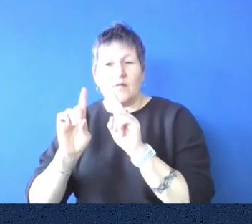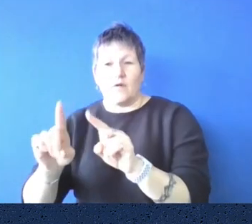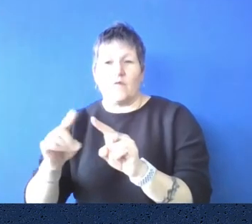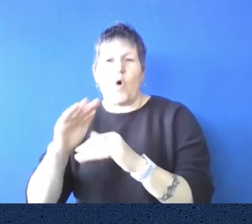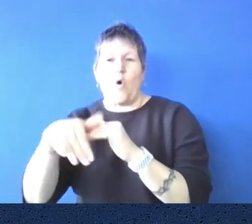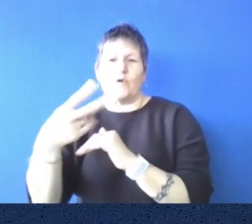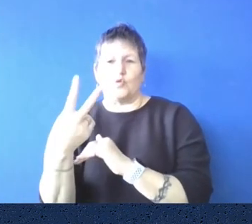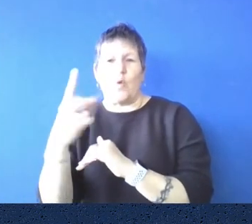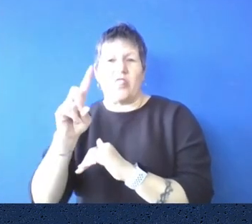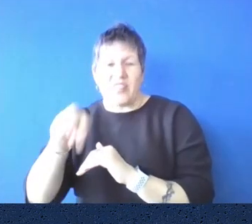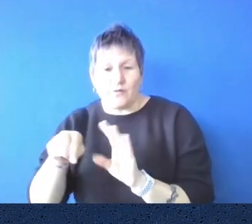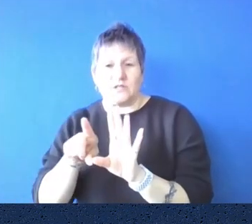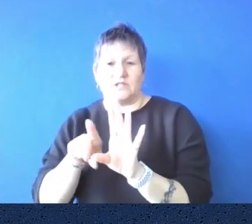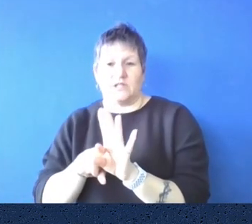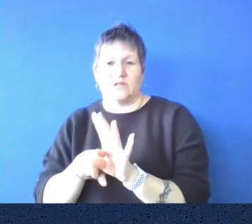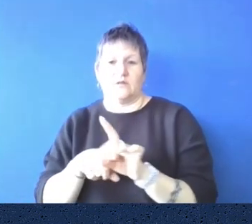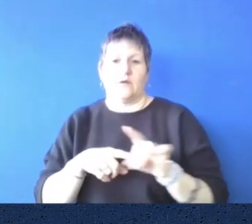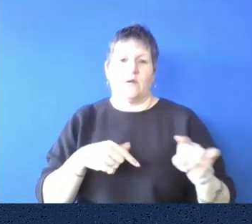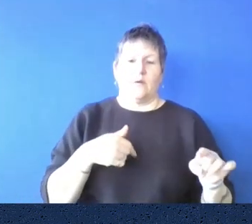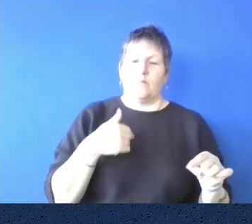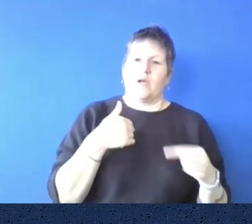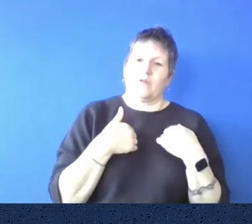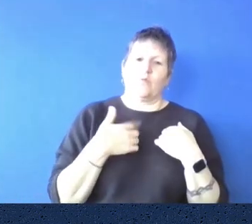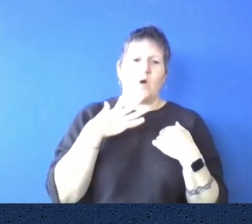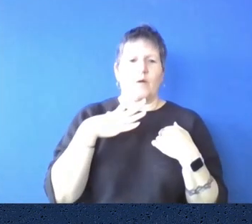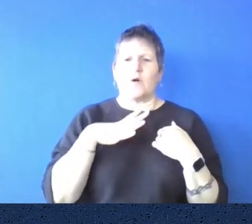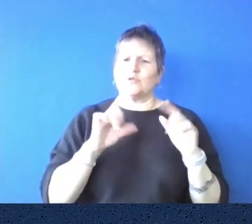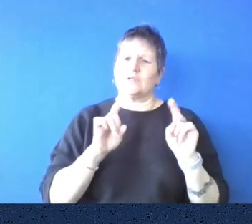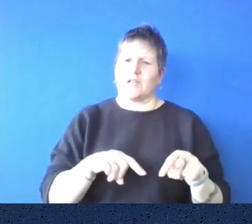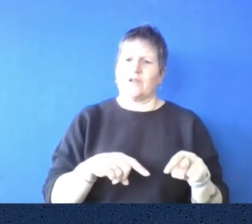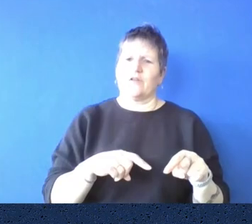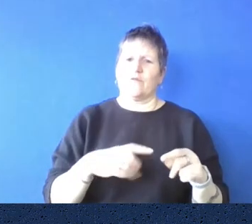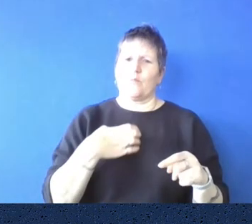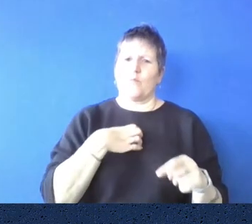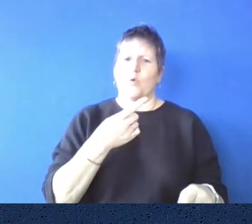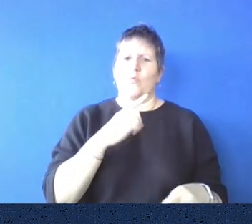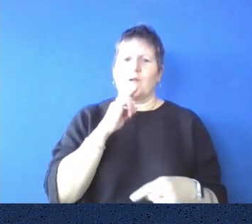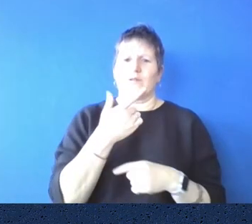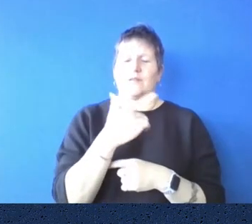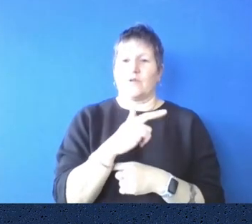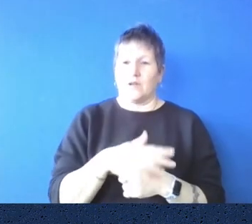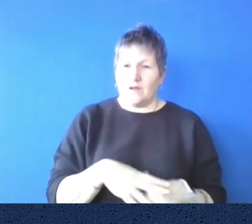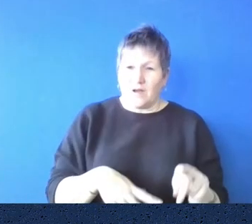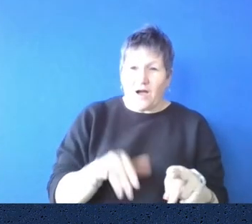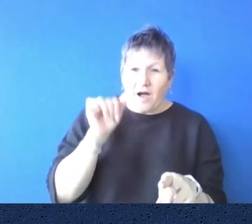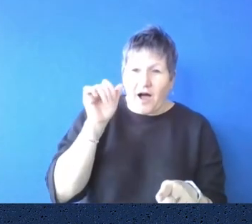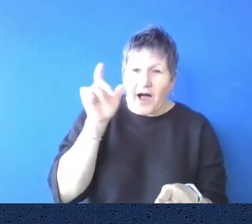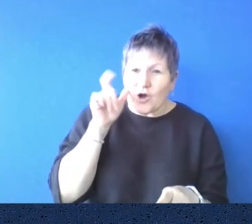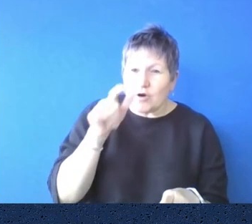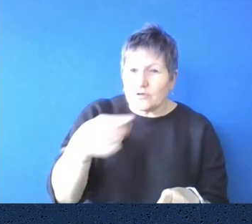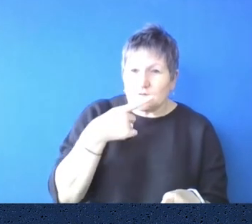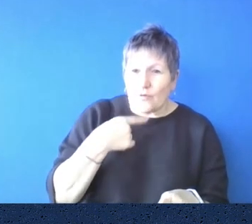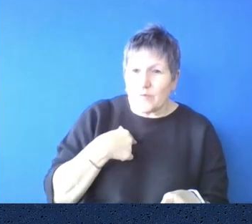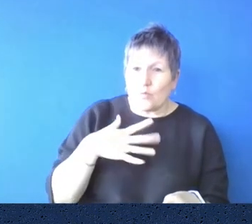I hope to be around for the next 170. Carolyn, I hear that you want to be the next library ghost. I do indeed,